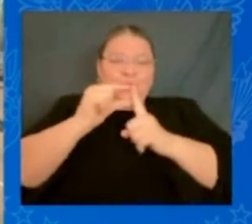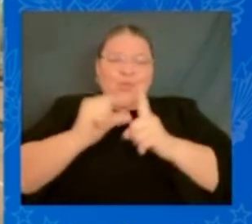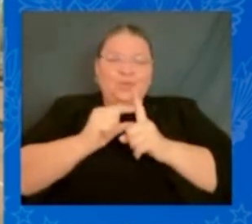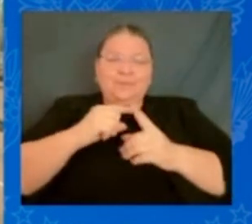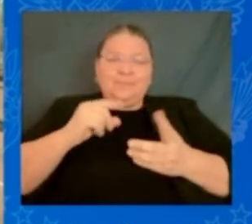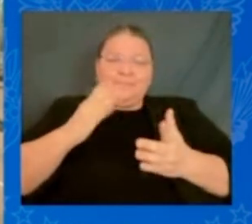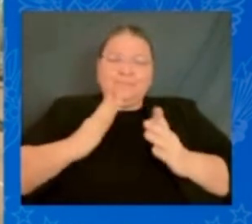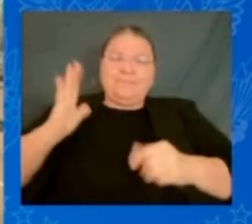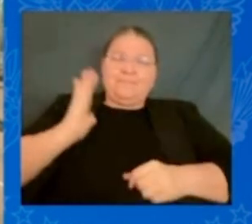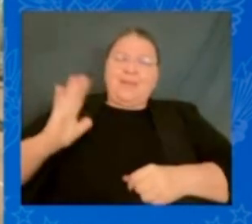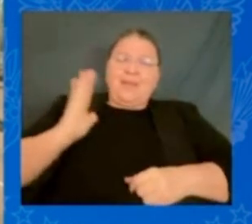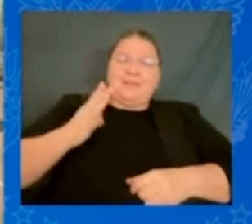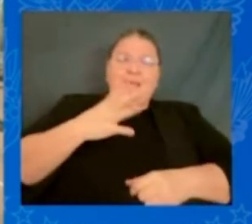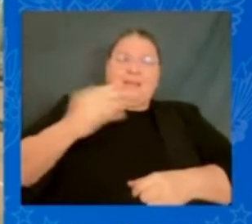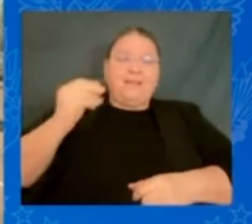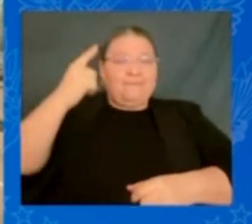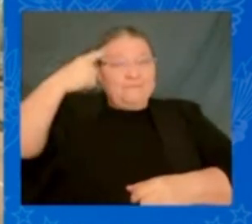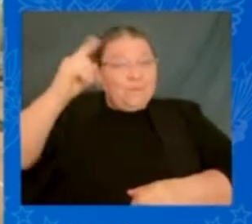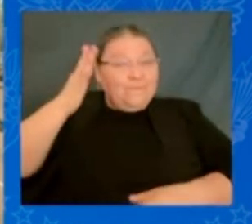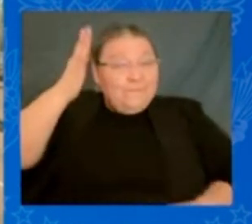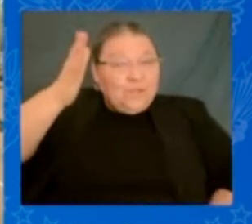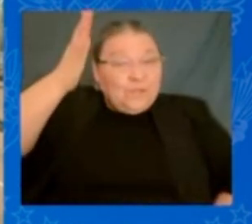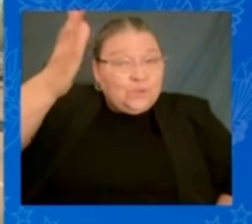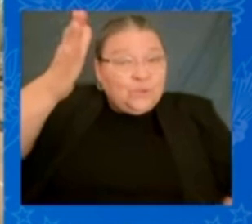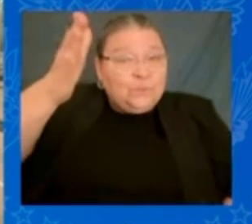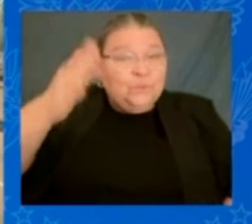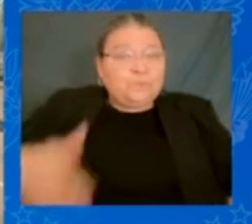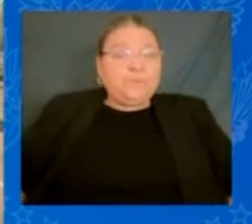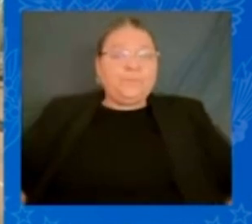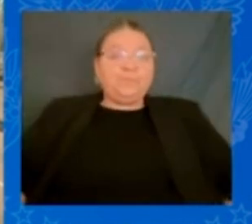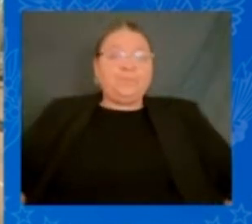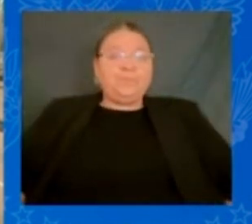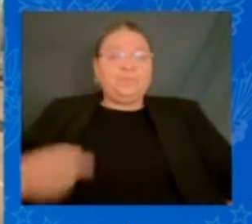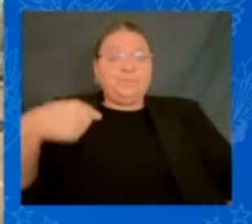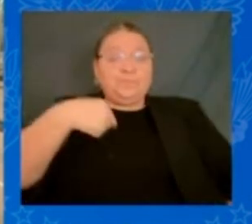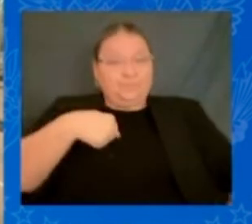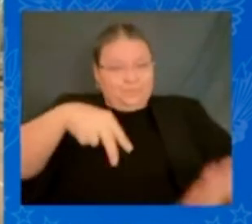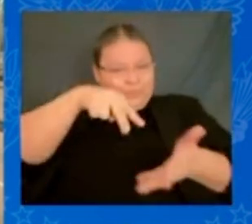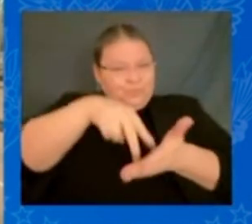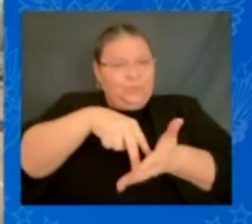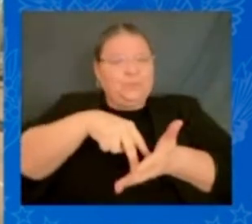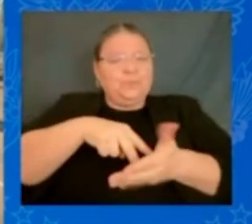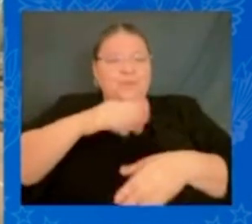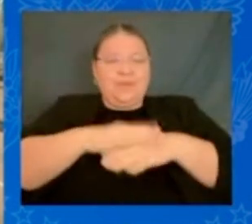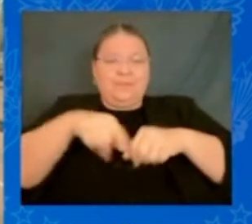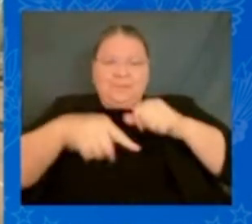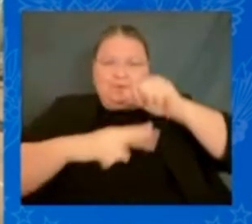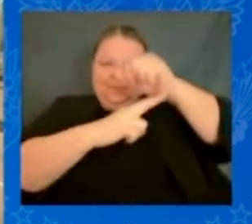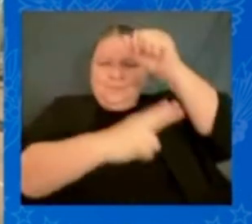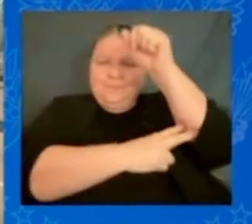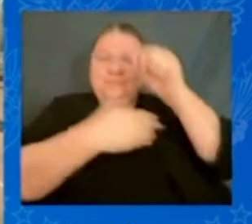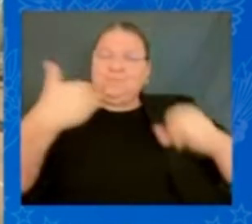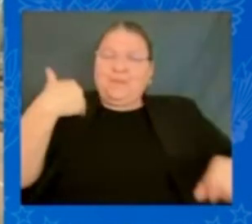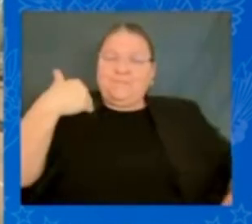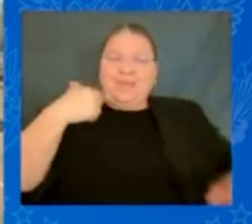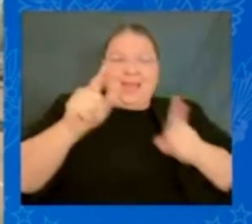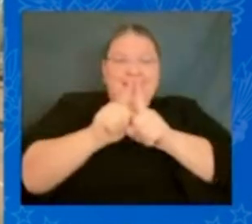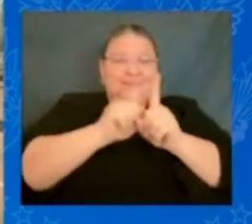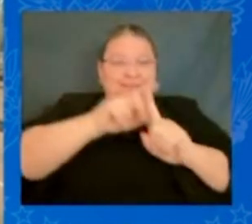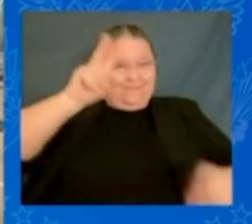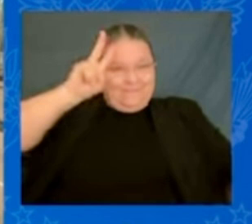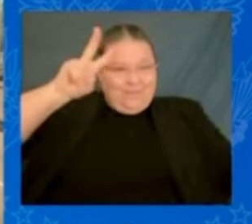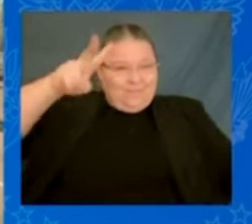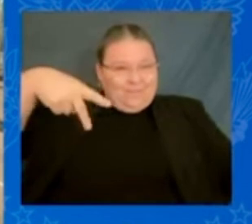future. I've been on this bridge before as Vice President, as a candidate for President, was — even before